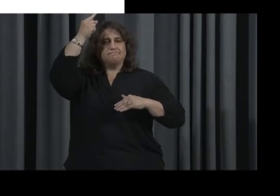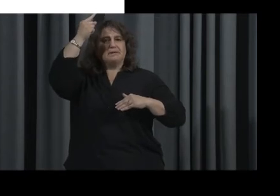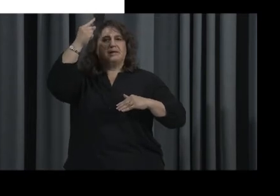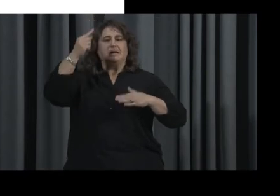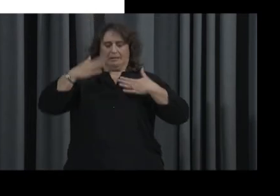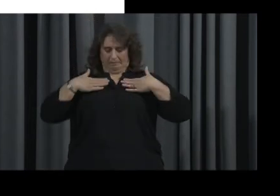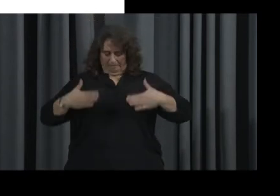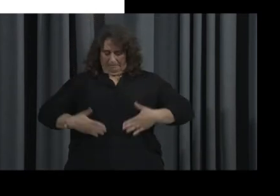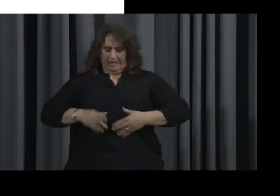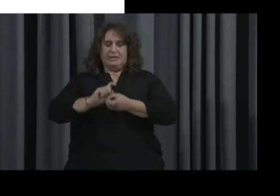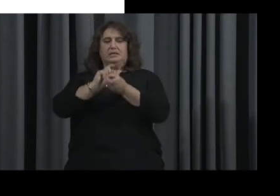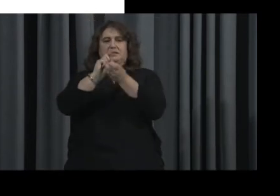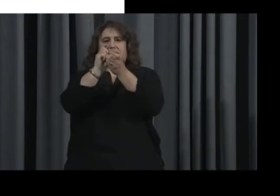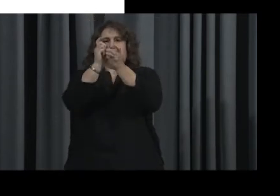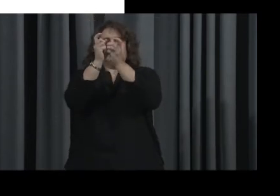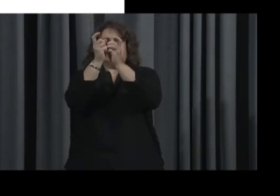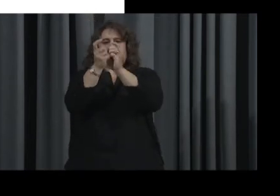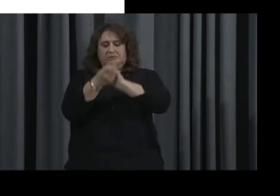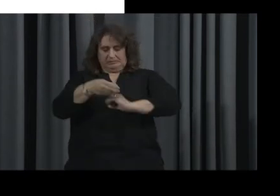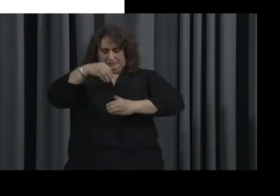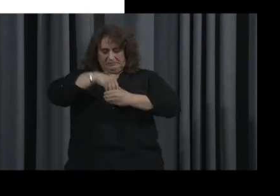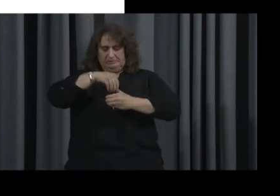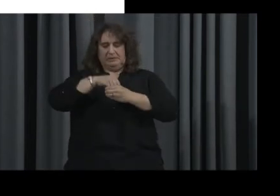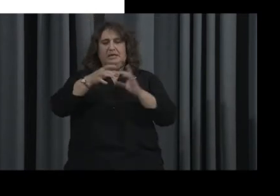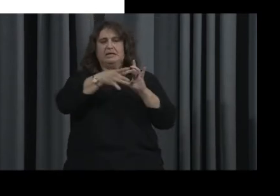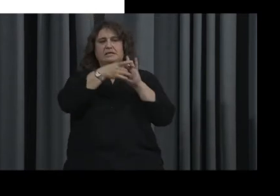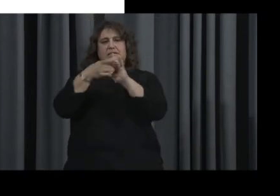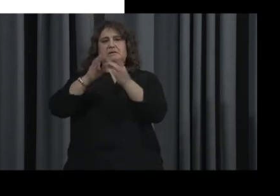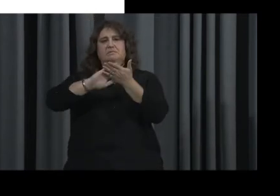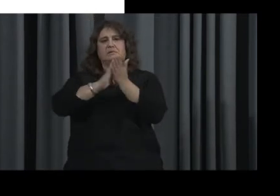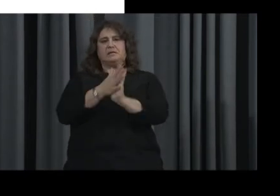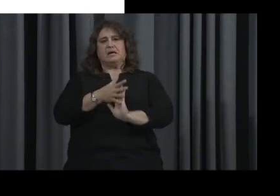biological changes associated with aging.